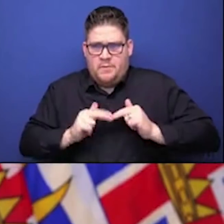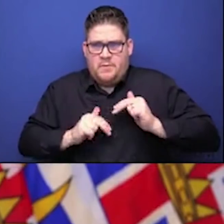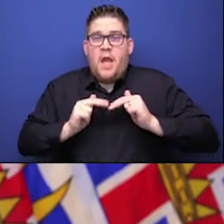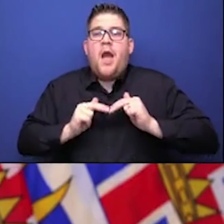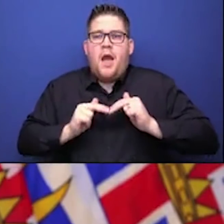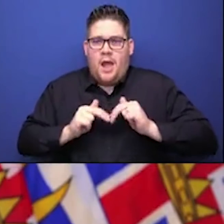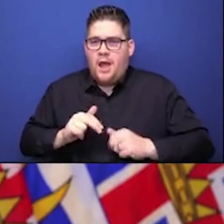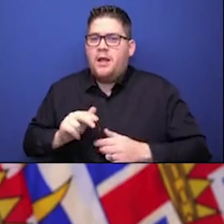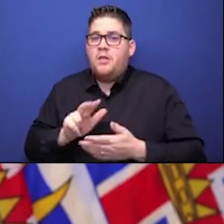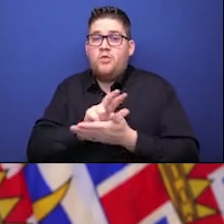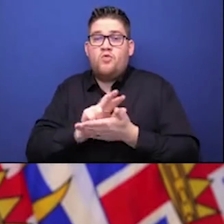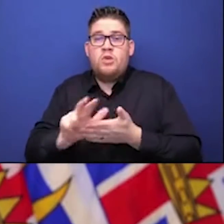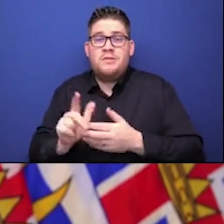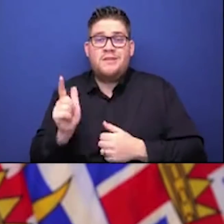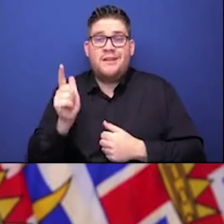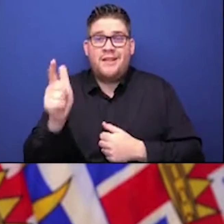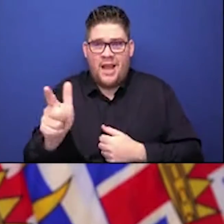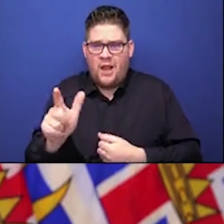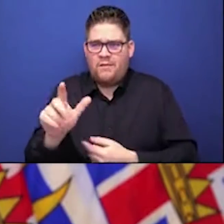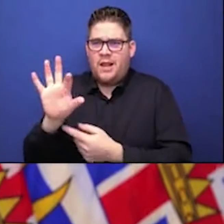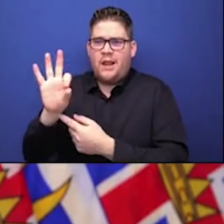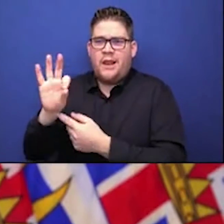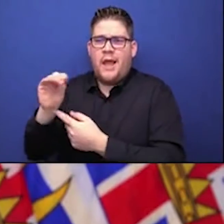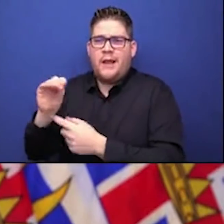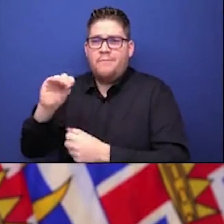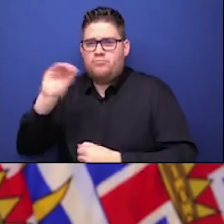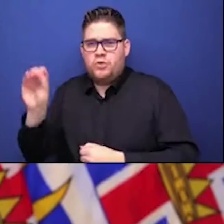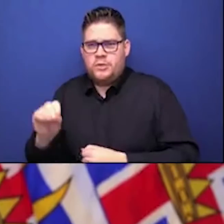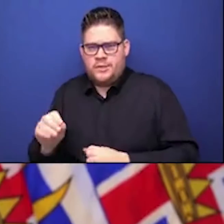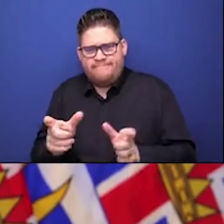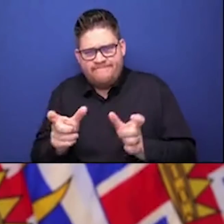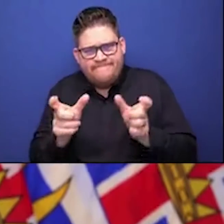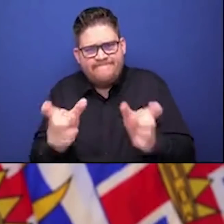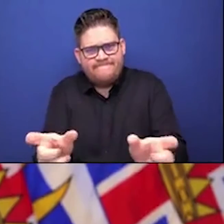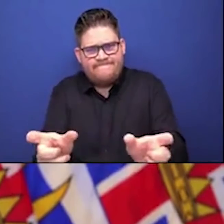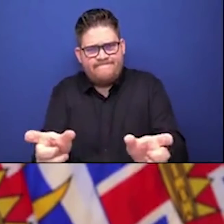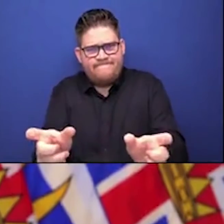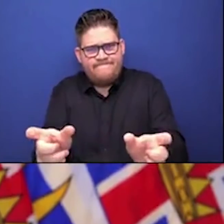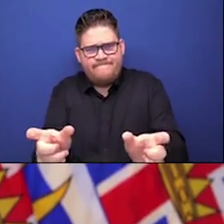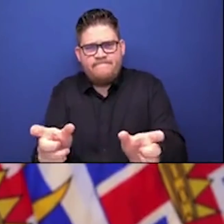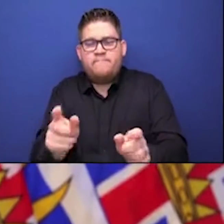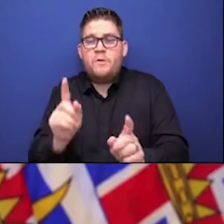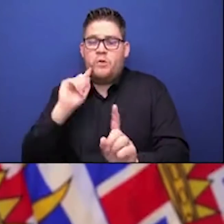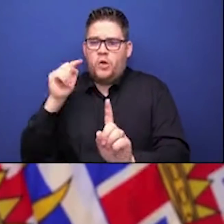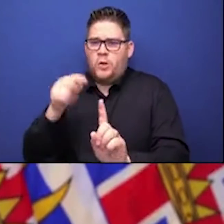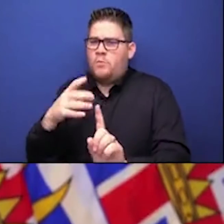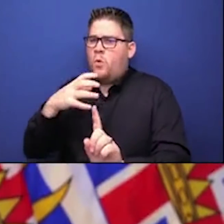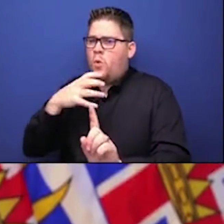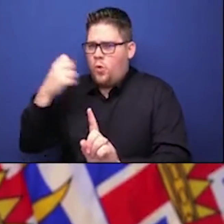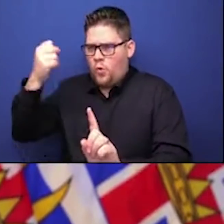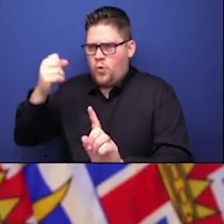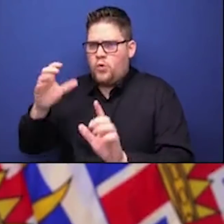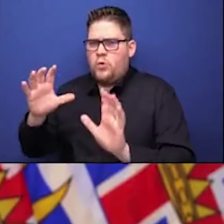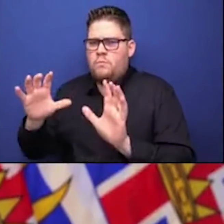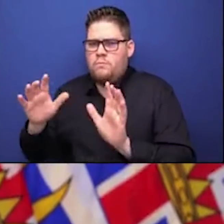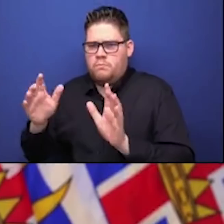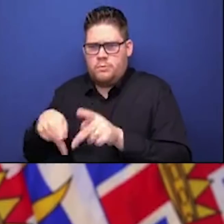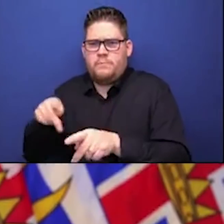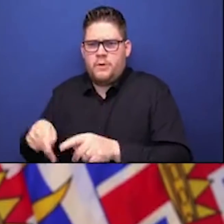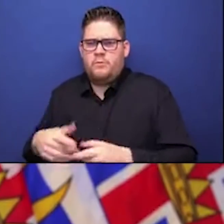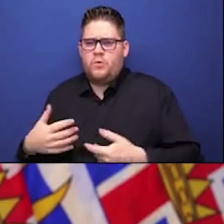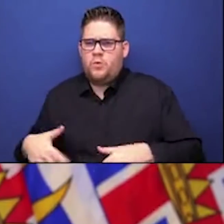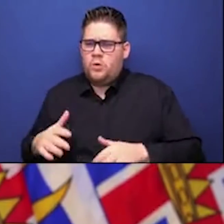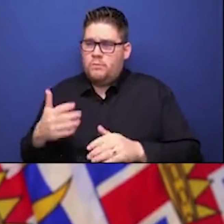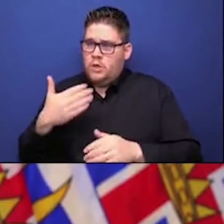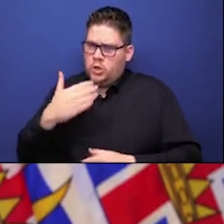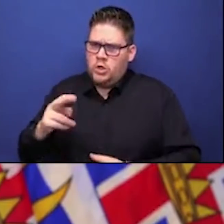-term care homes, our most frail elderly. This is amazing news. We also have been working, the team at the BC CDC